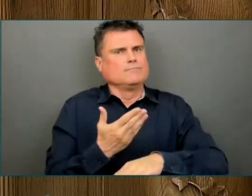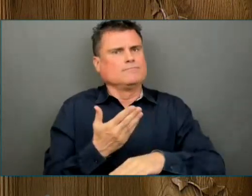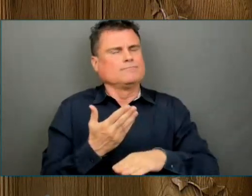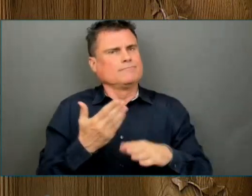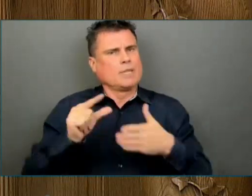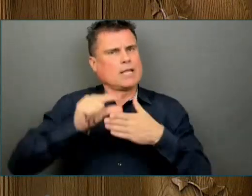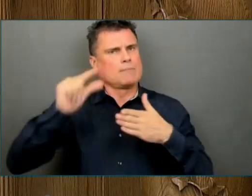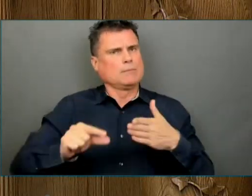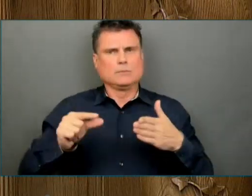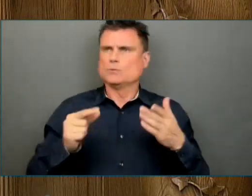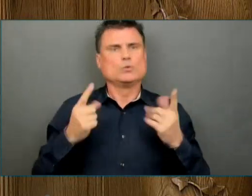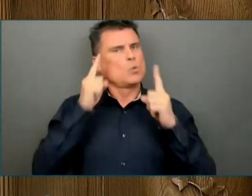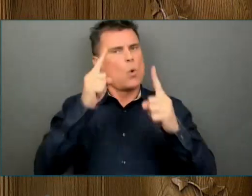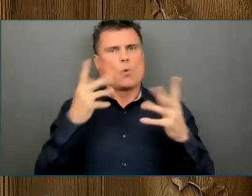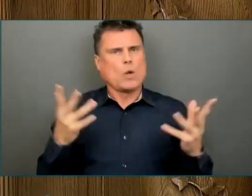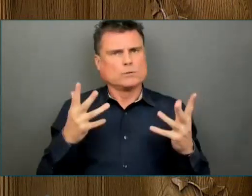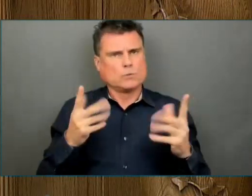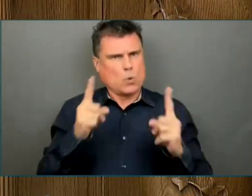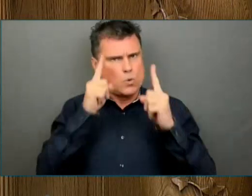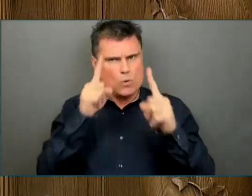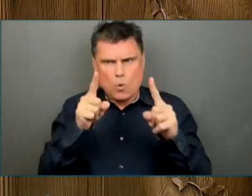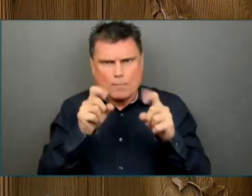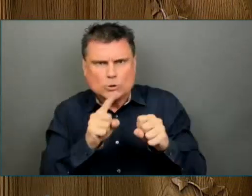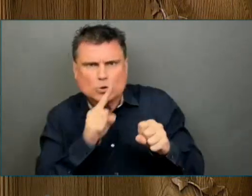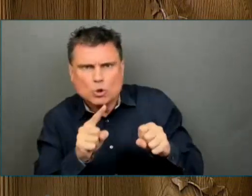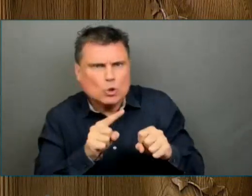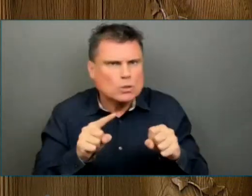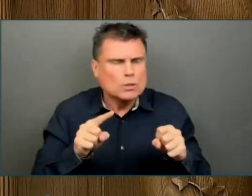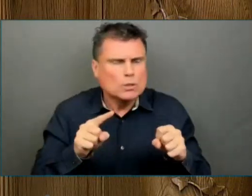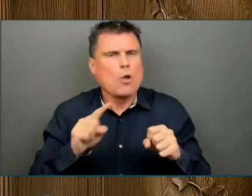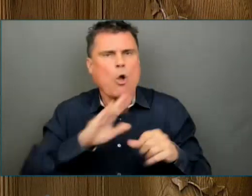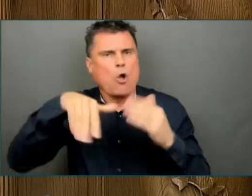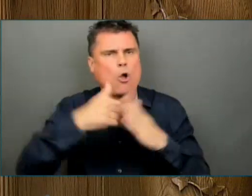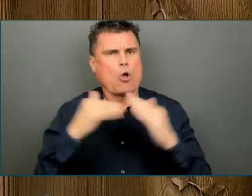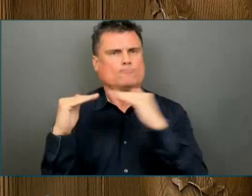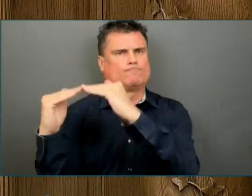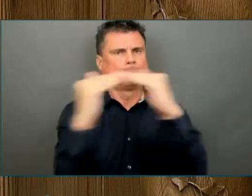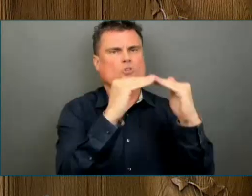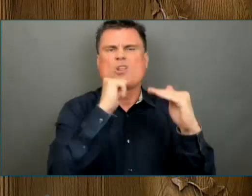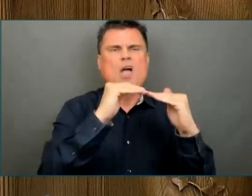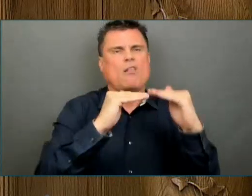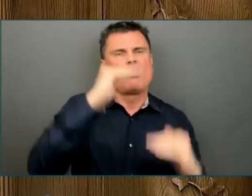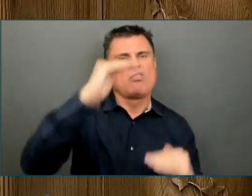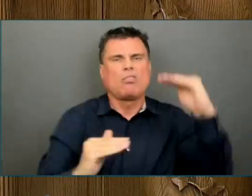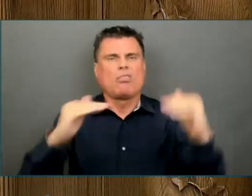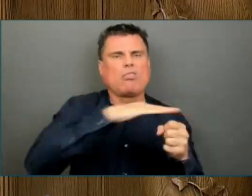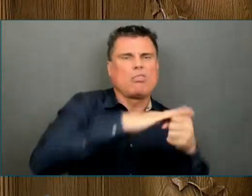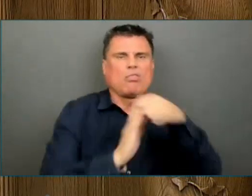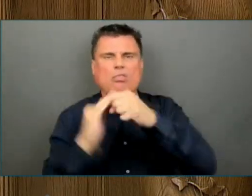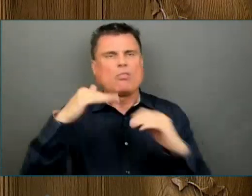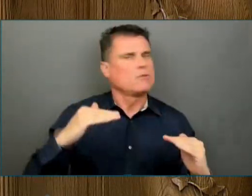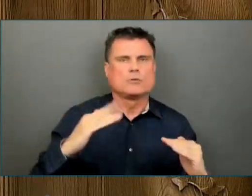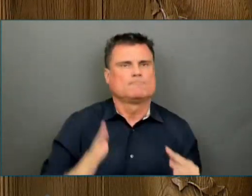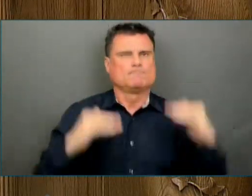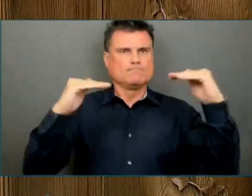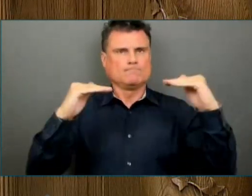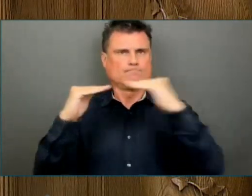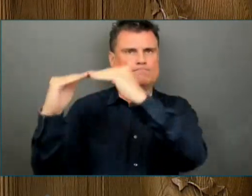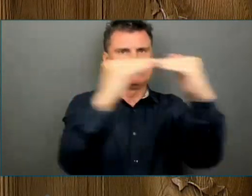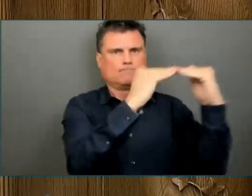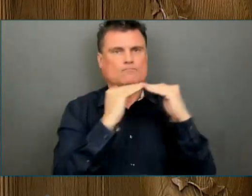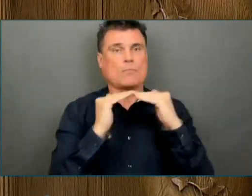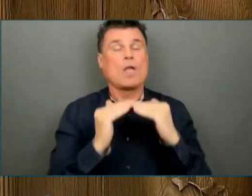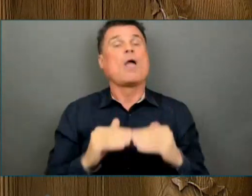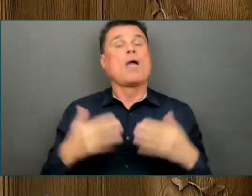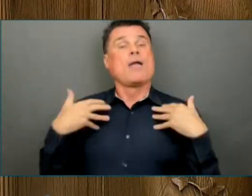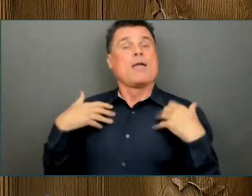The work of investing in people starts with improving healthcare. The pandemic has shown that keeping people healthy and safe is the